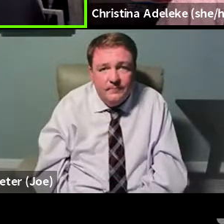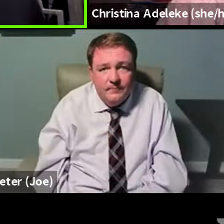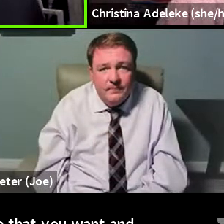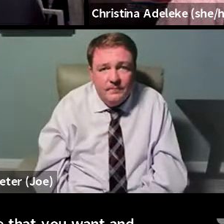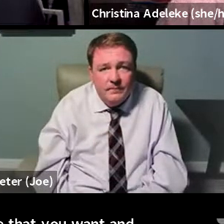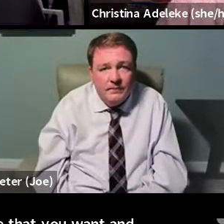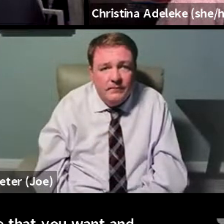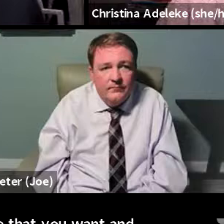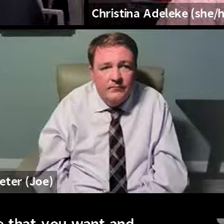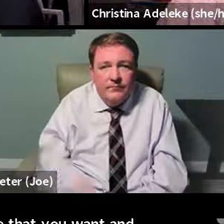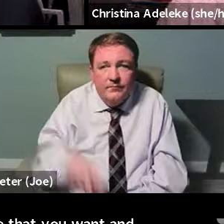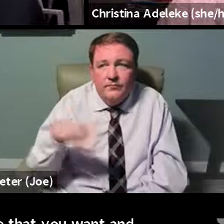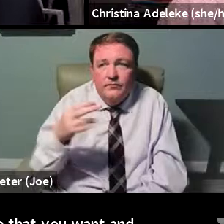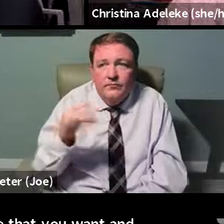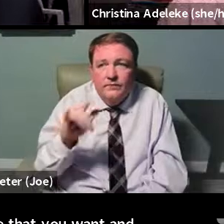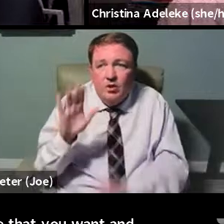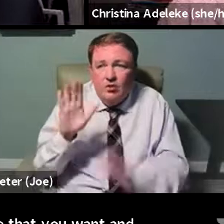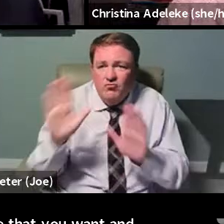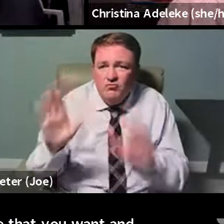Really great answers.